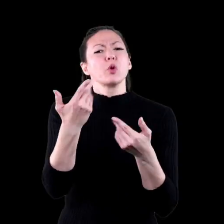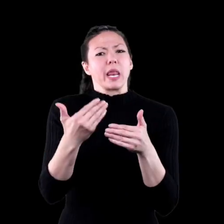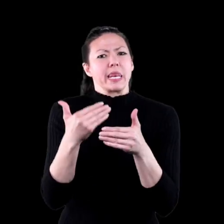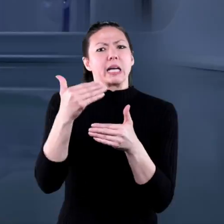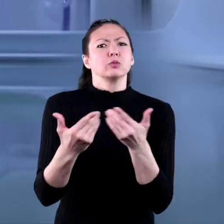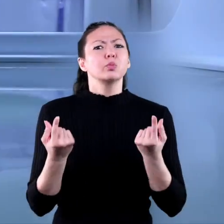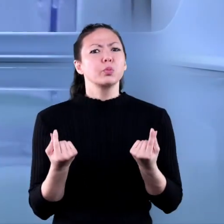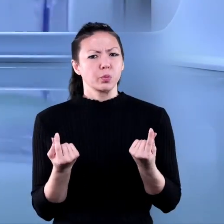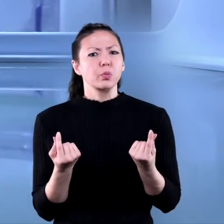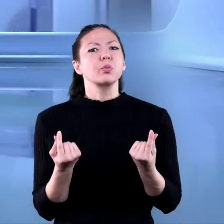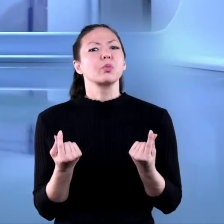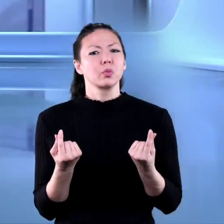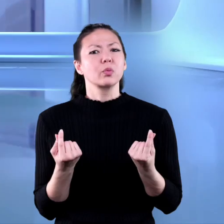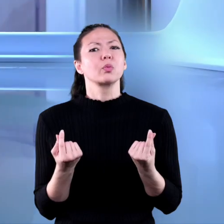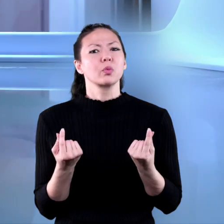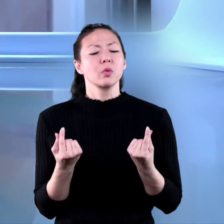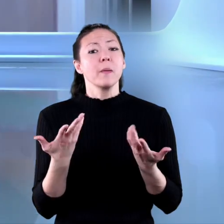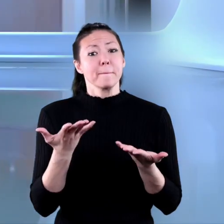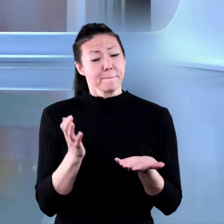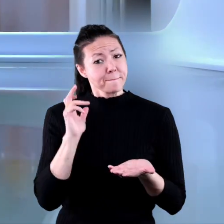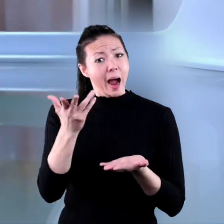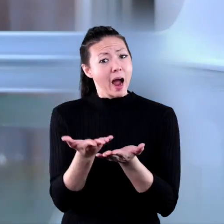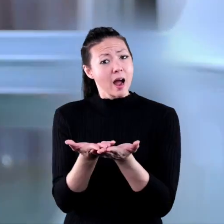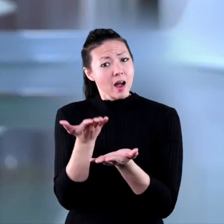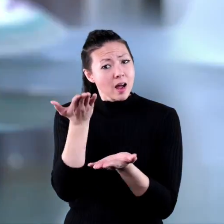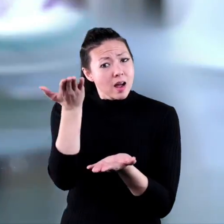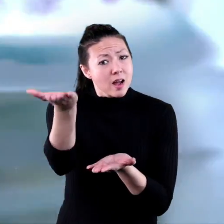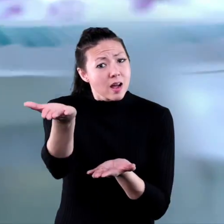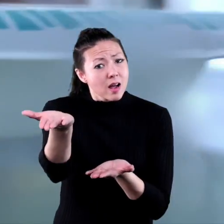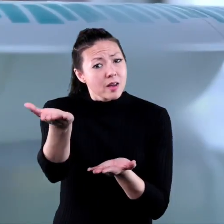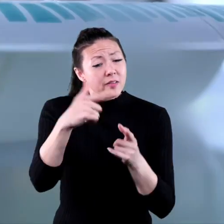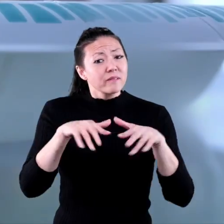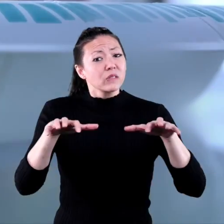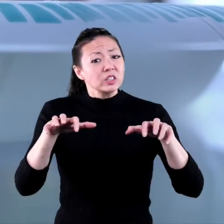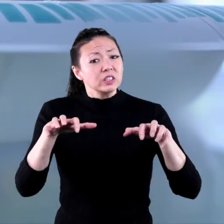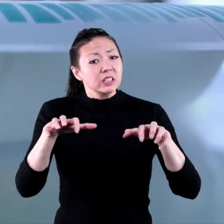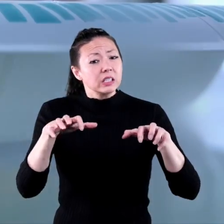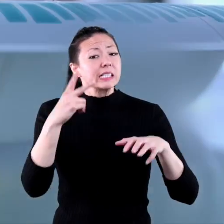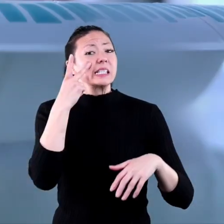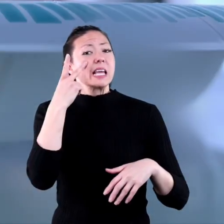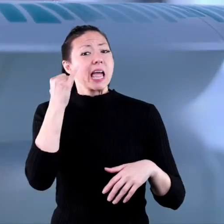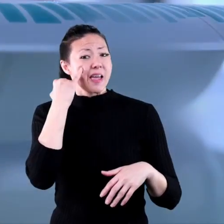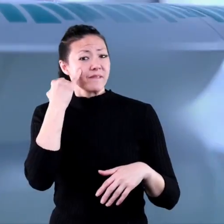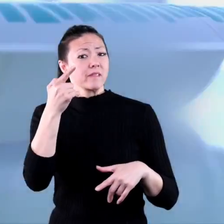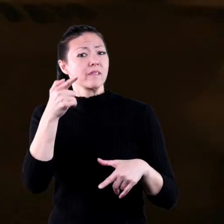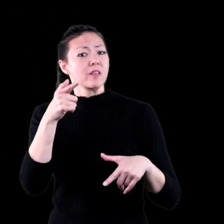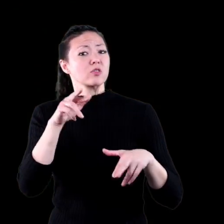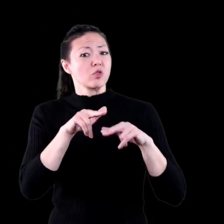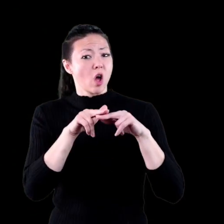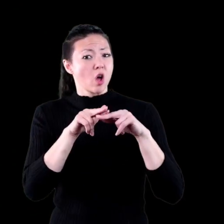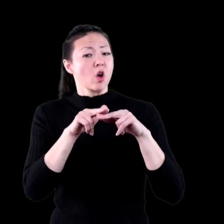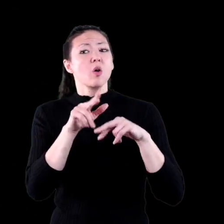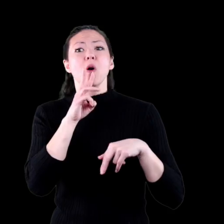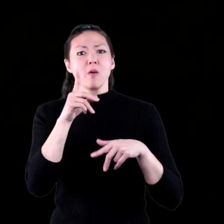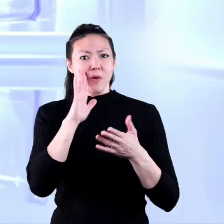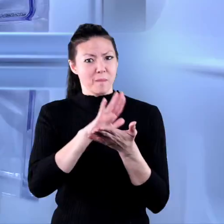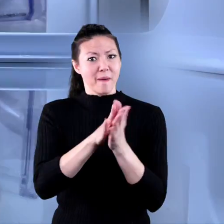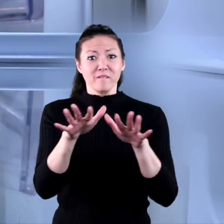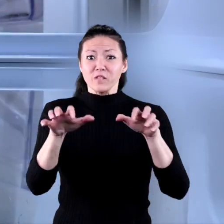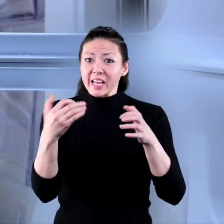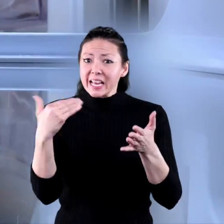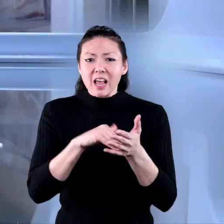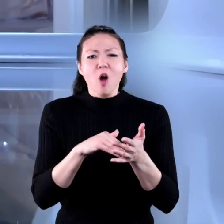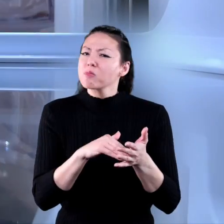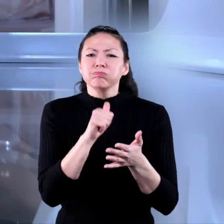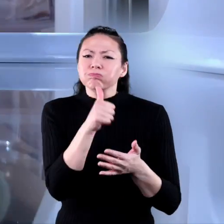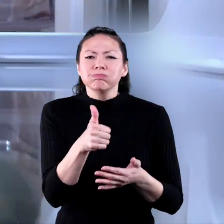do next? Well, maybe you would return your container to the freezer and see if the salty water refreezes. You can